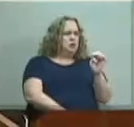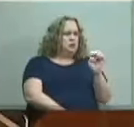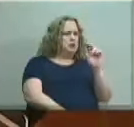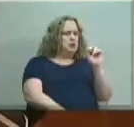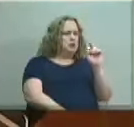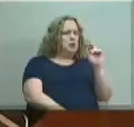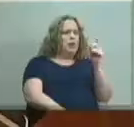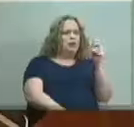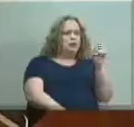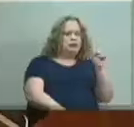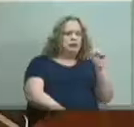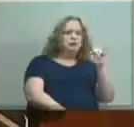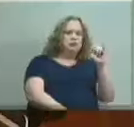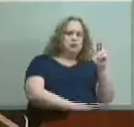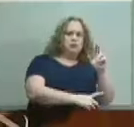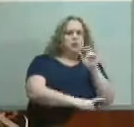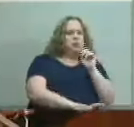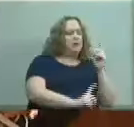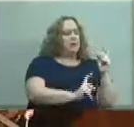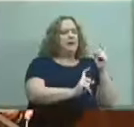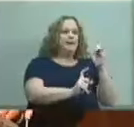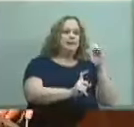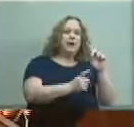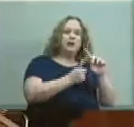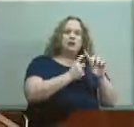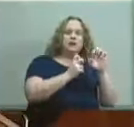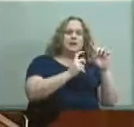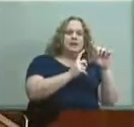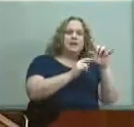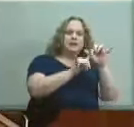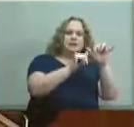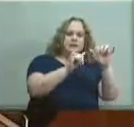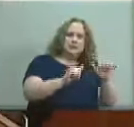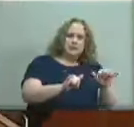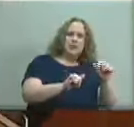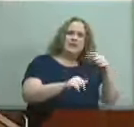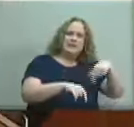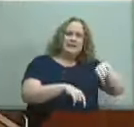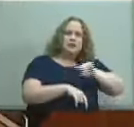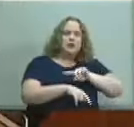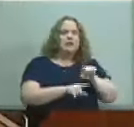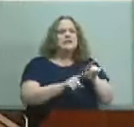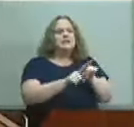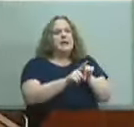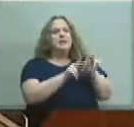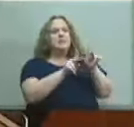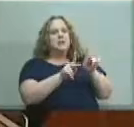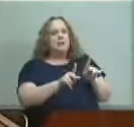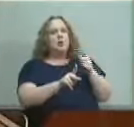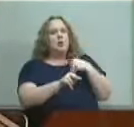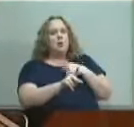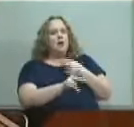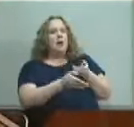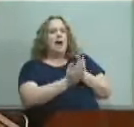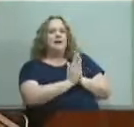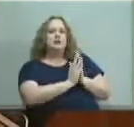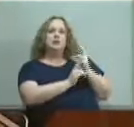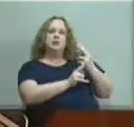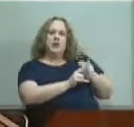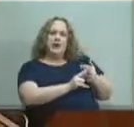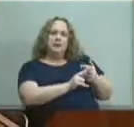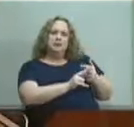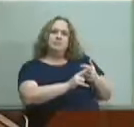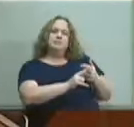educational system these are the same people for whom you are being asked to name this new school the